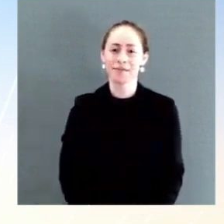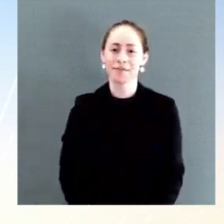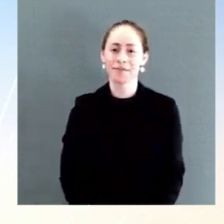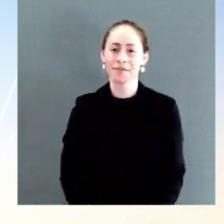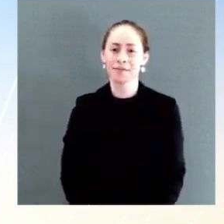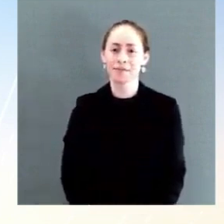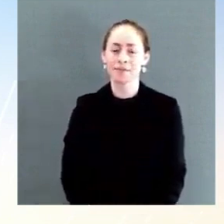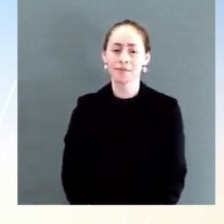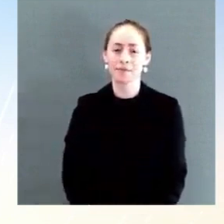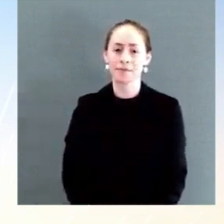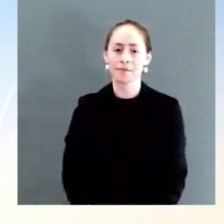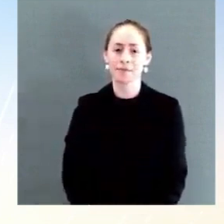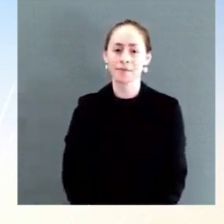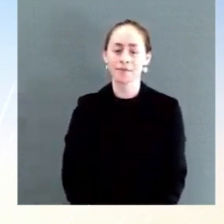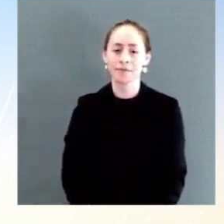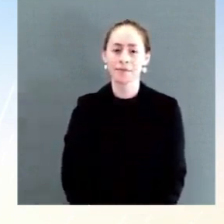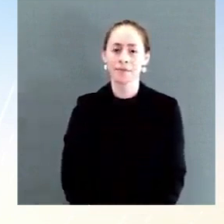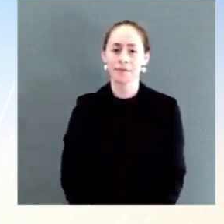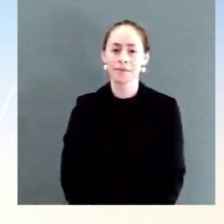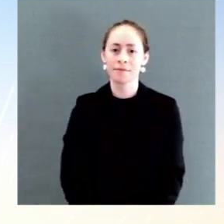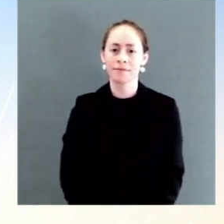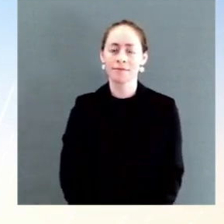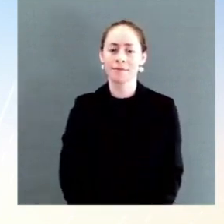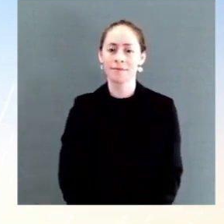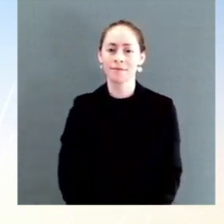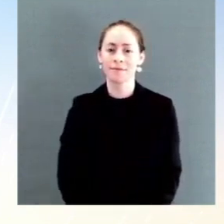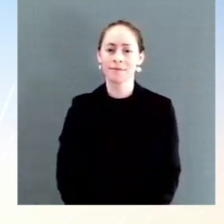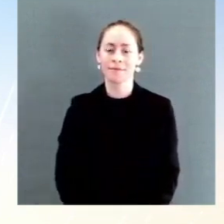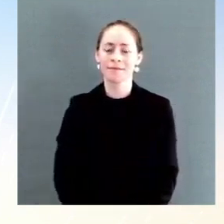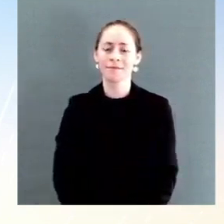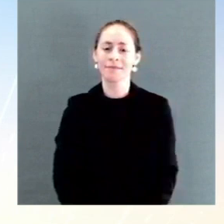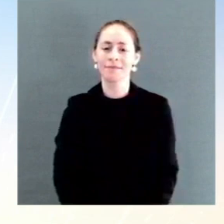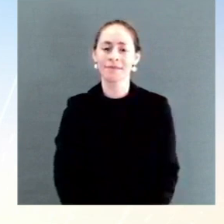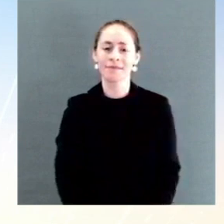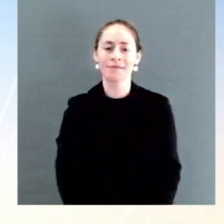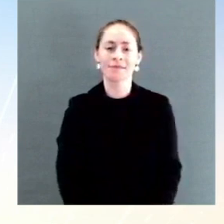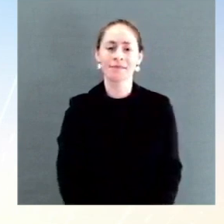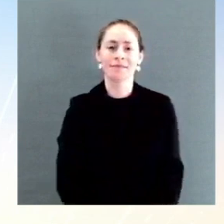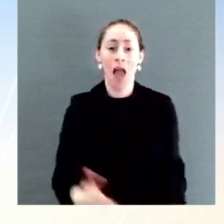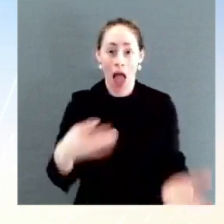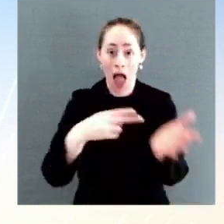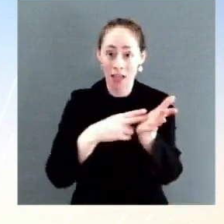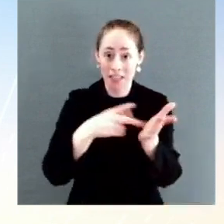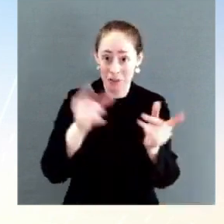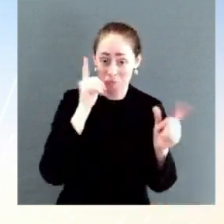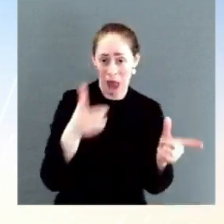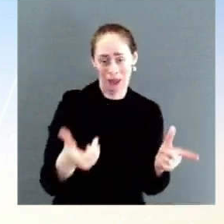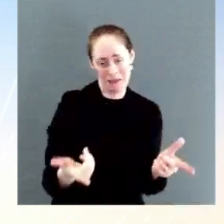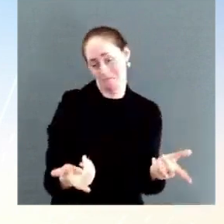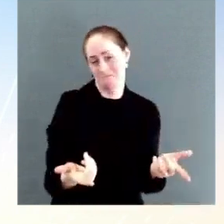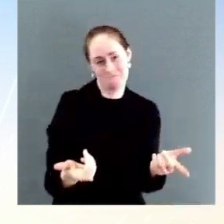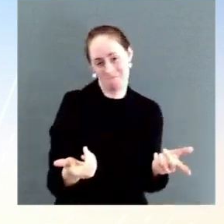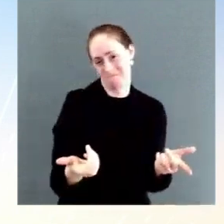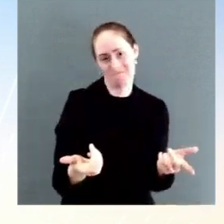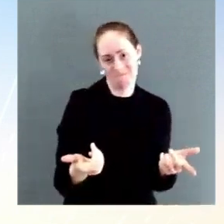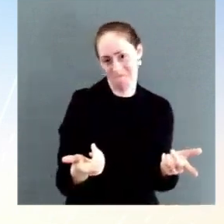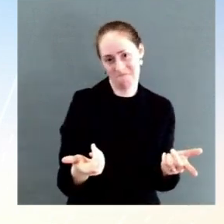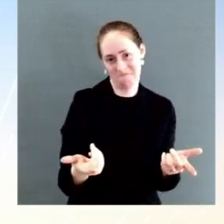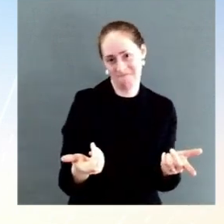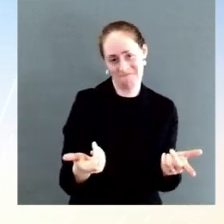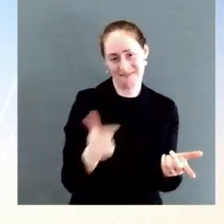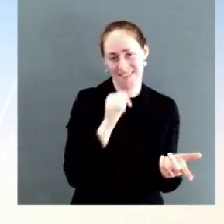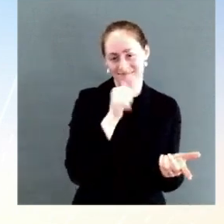Congress, as we're looking at the government staying open, you have supporters of the former President, supporters of the former President who